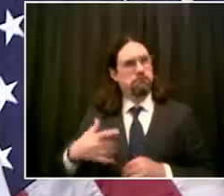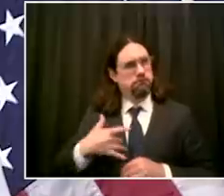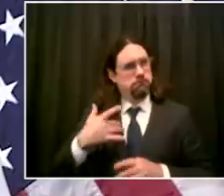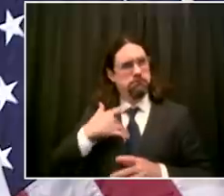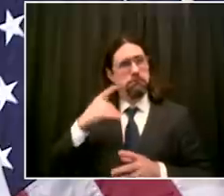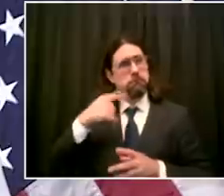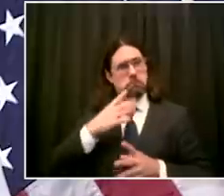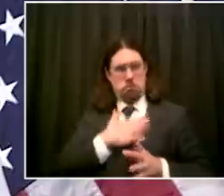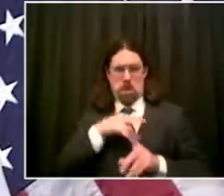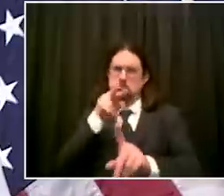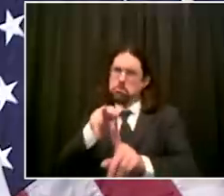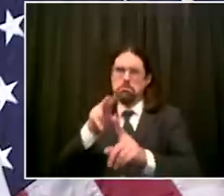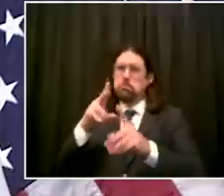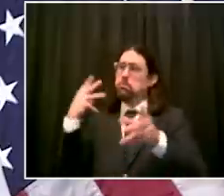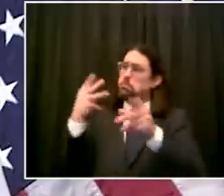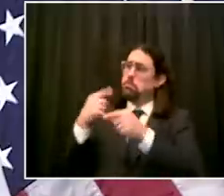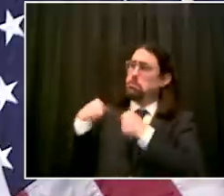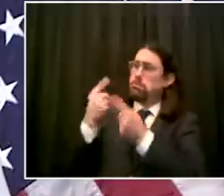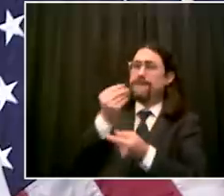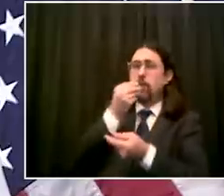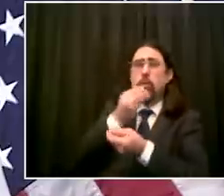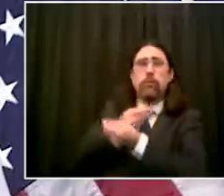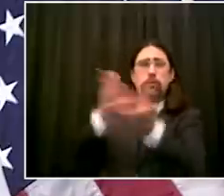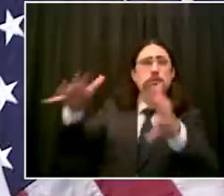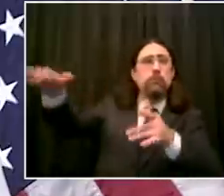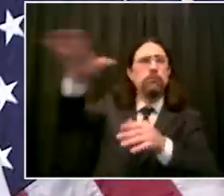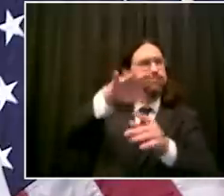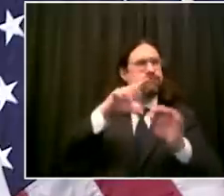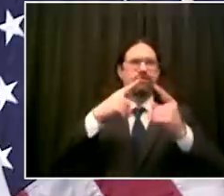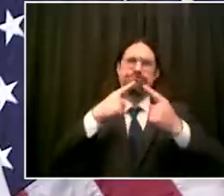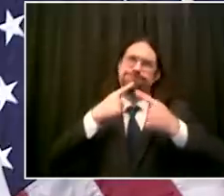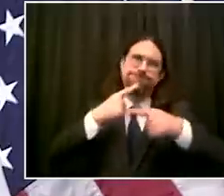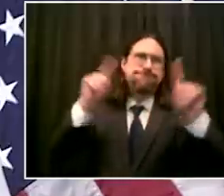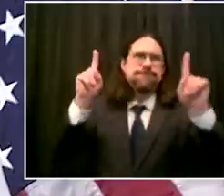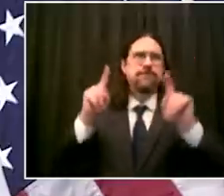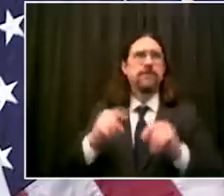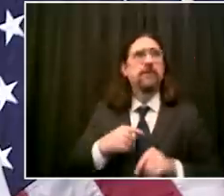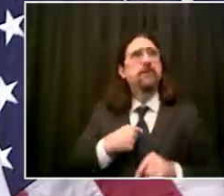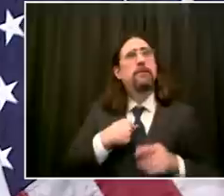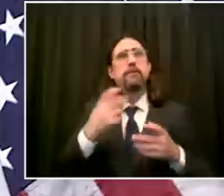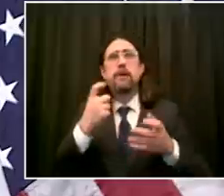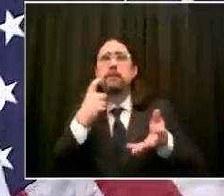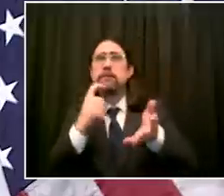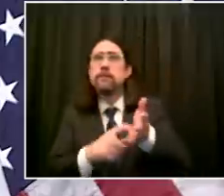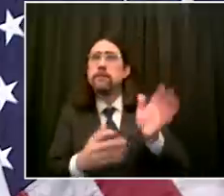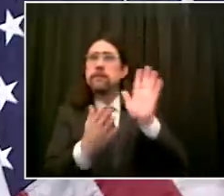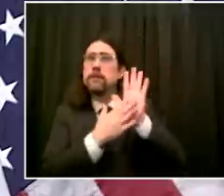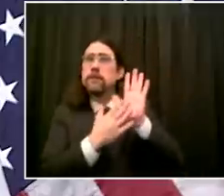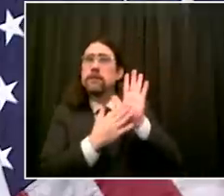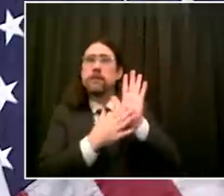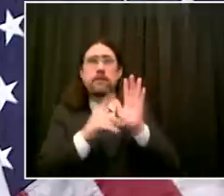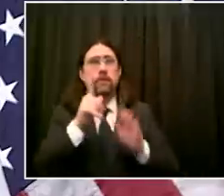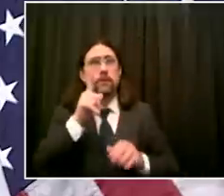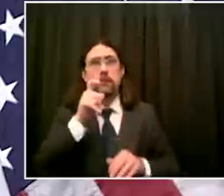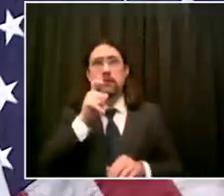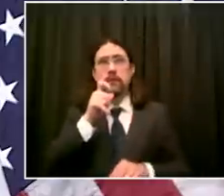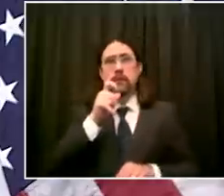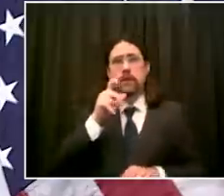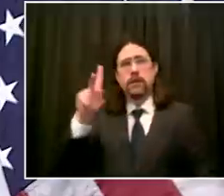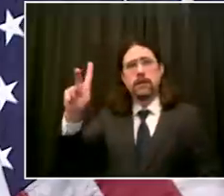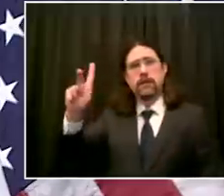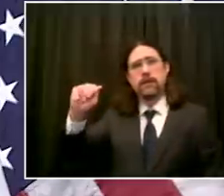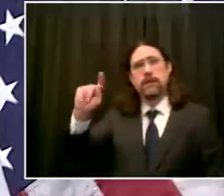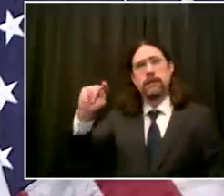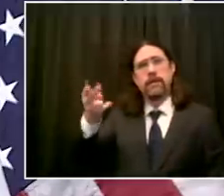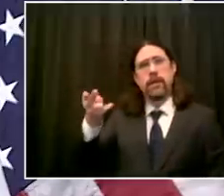catherine garcia and her whole team and all the agencies that have been involved but if anybody anywhere has fallen down on the job we